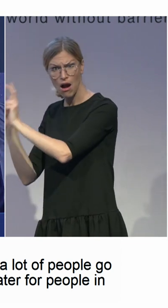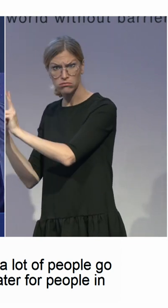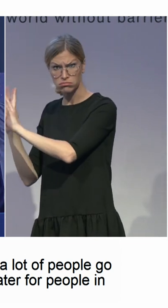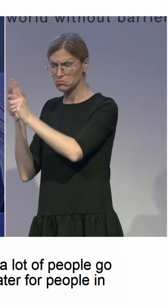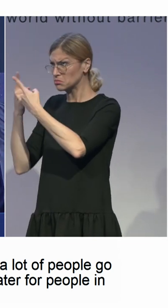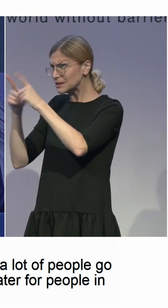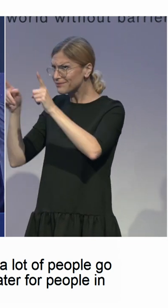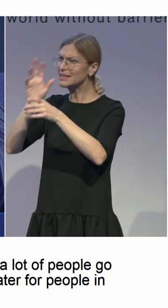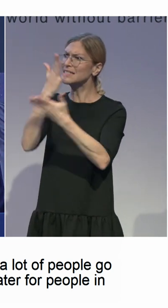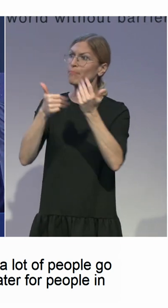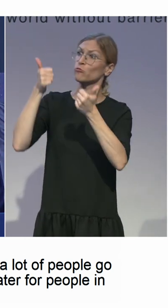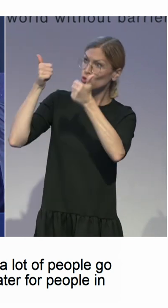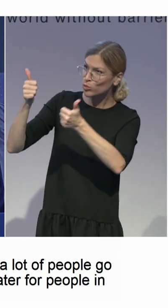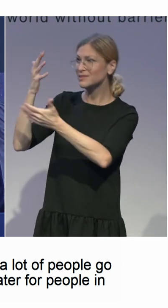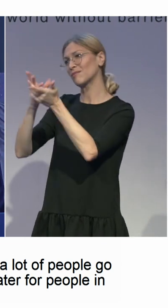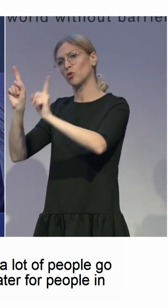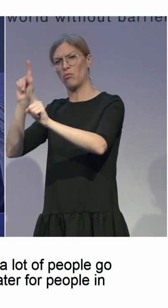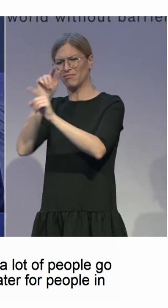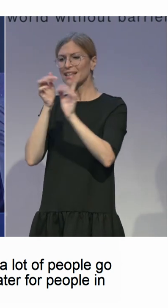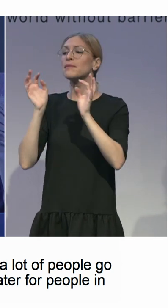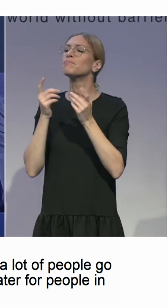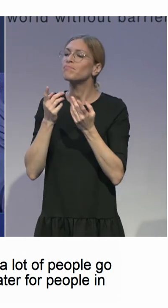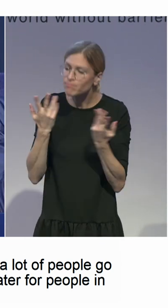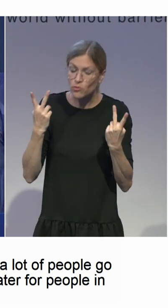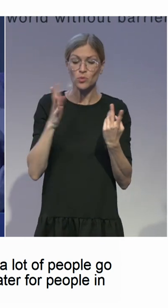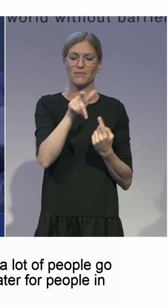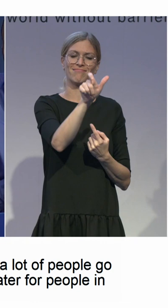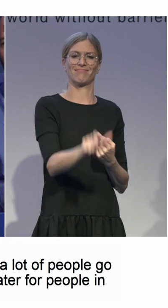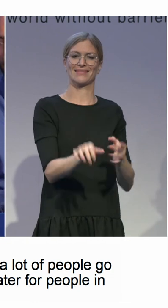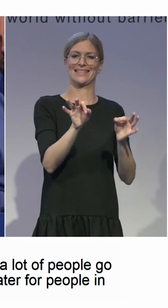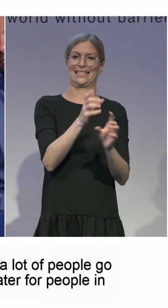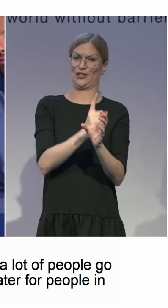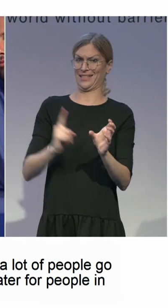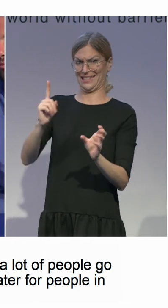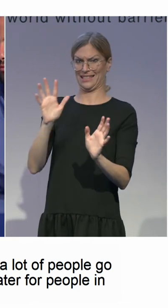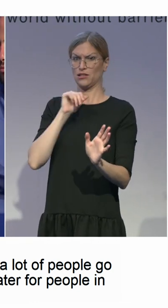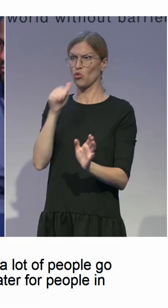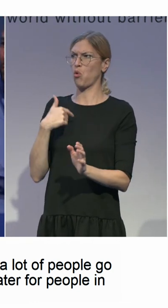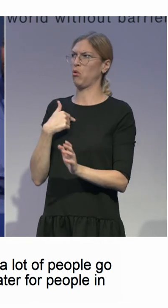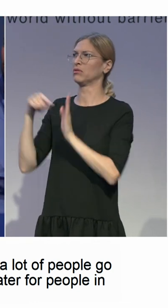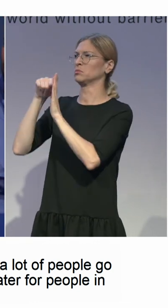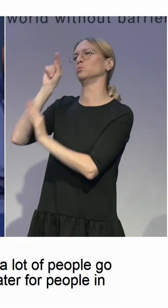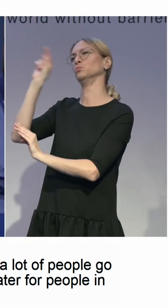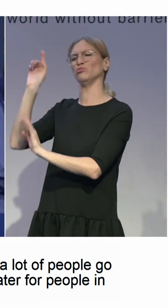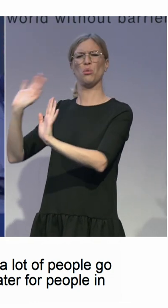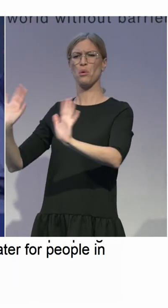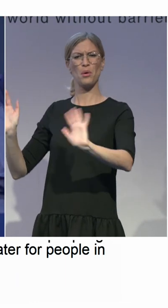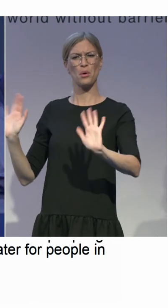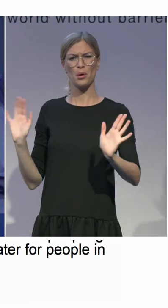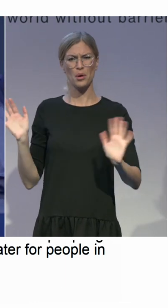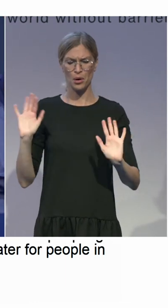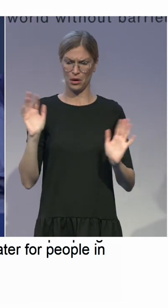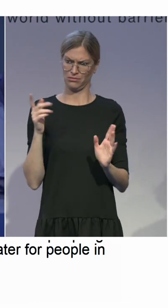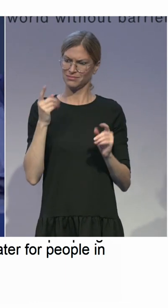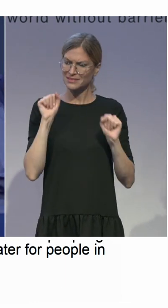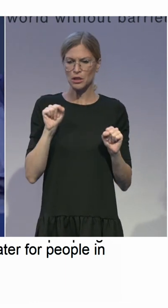24-7 so they can help people from the community and be a resource to independent living